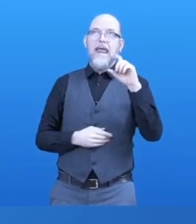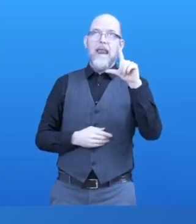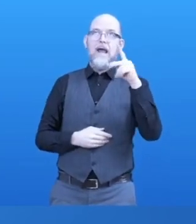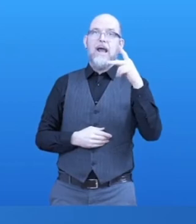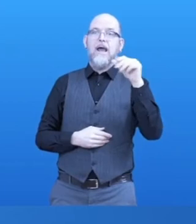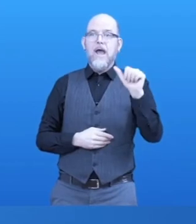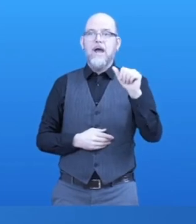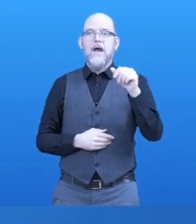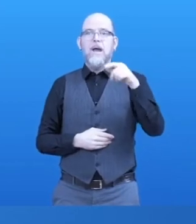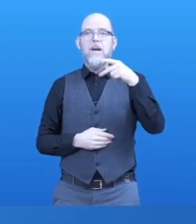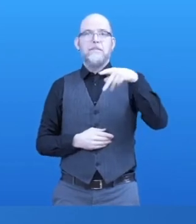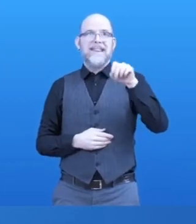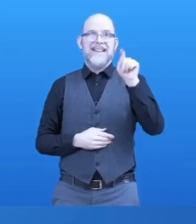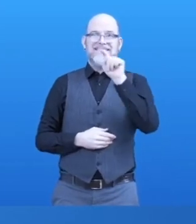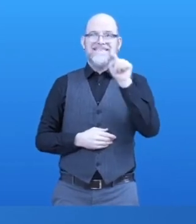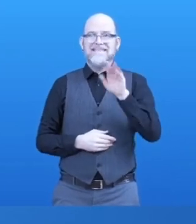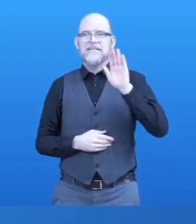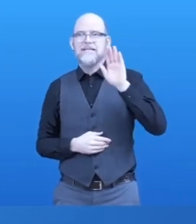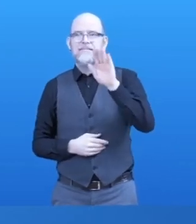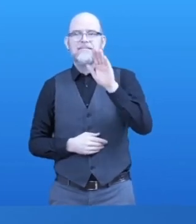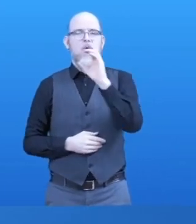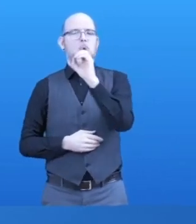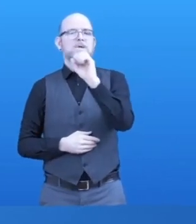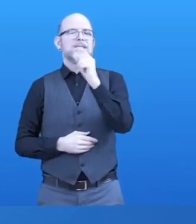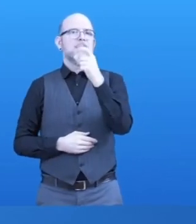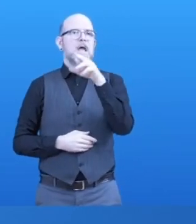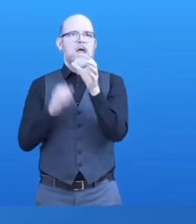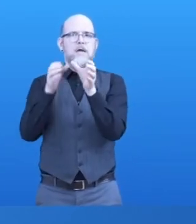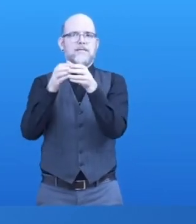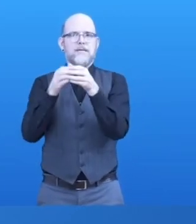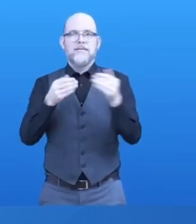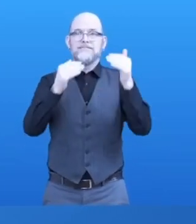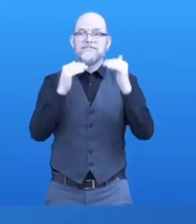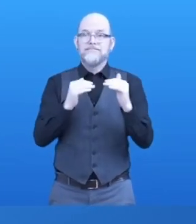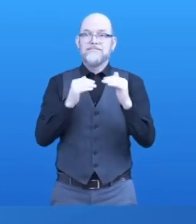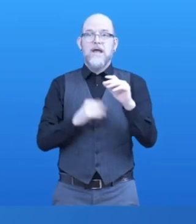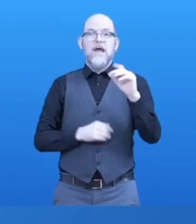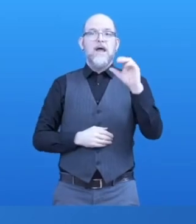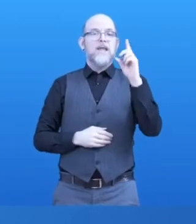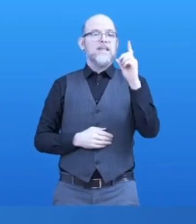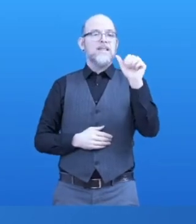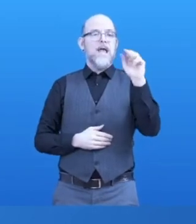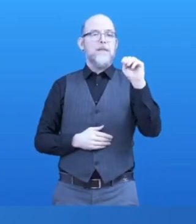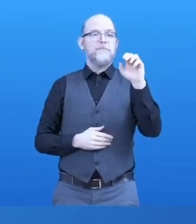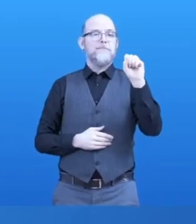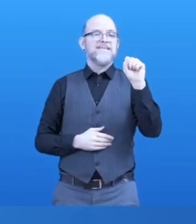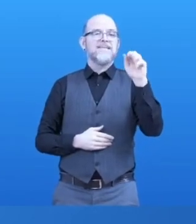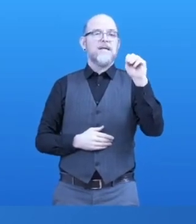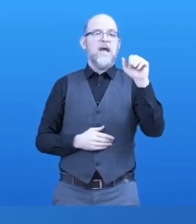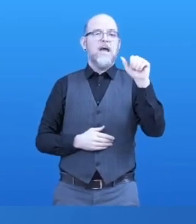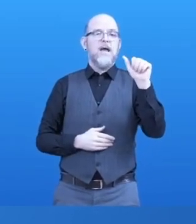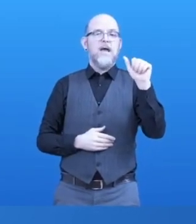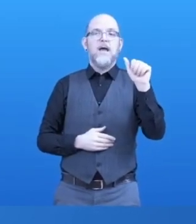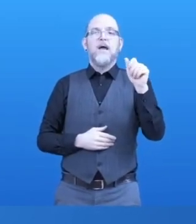Fyadashma from Sonokids Australia, Peter Heumada from the project Easy